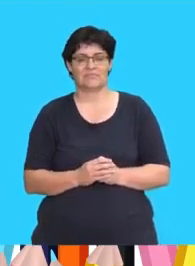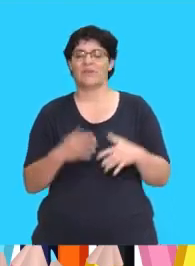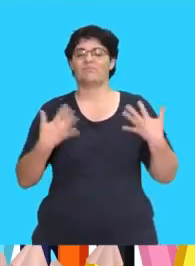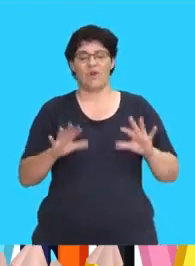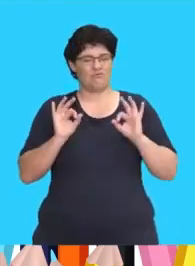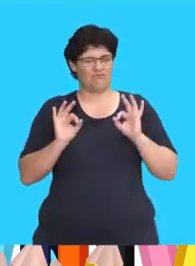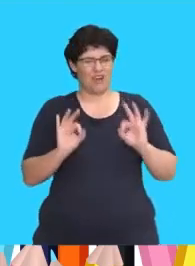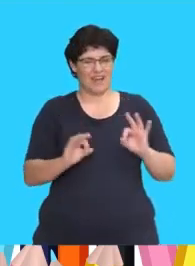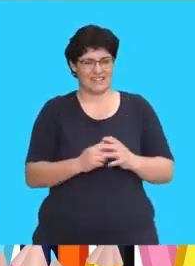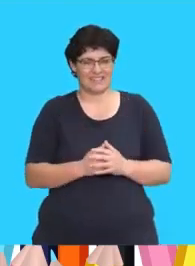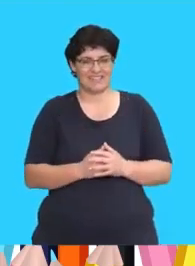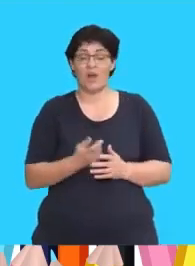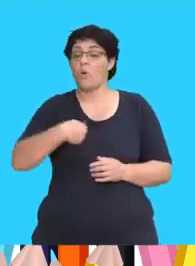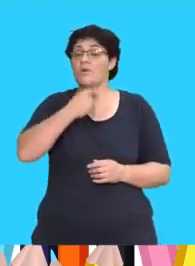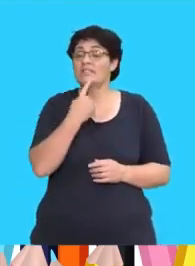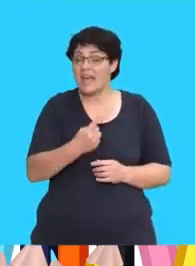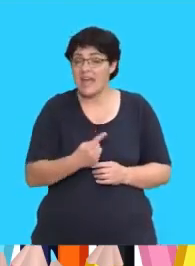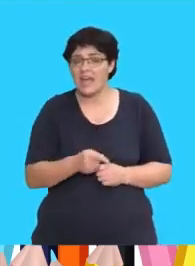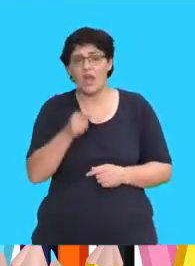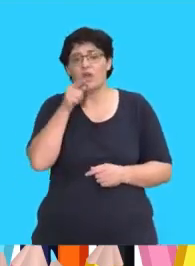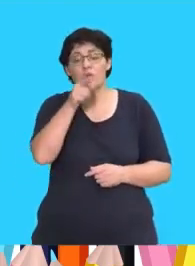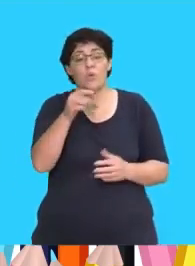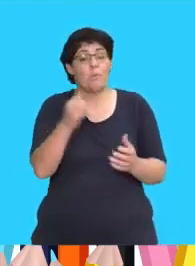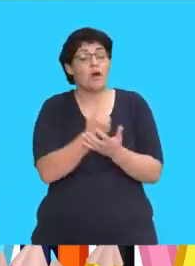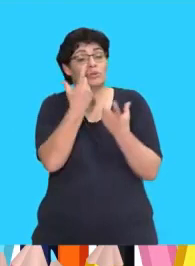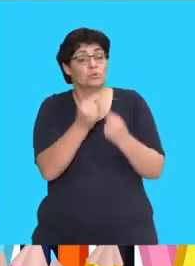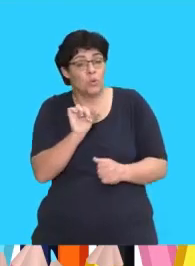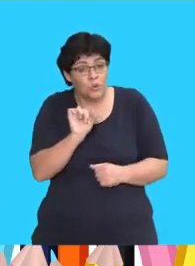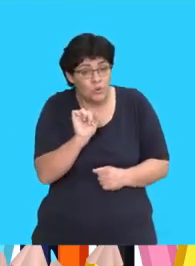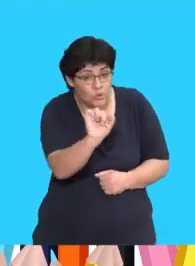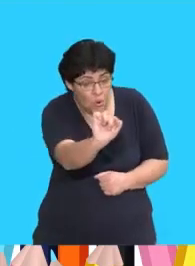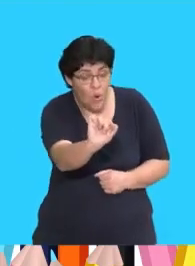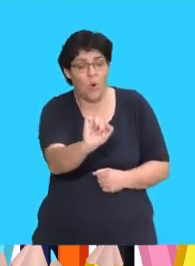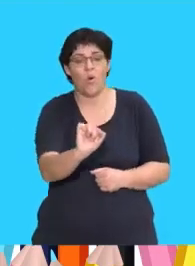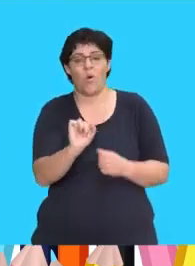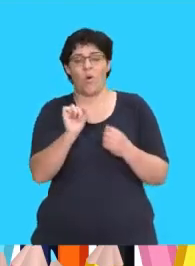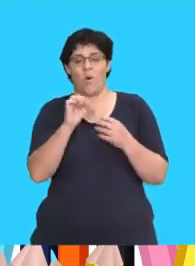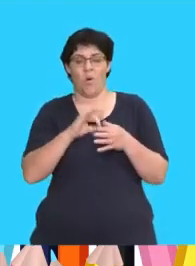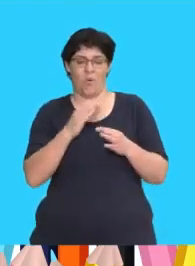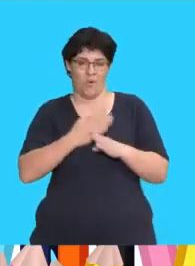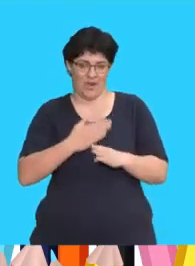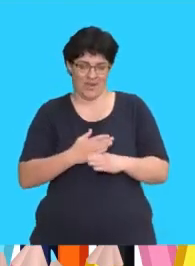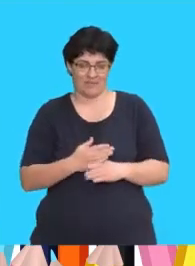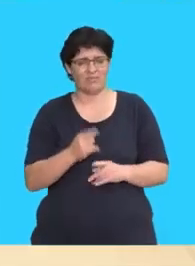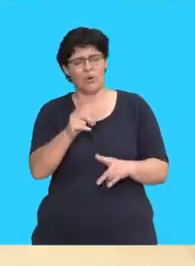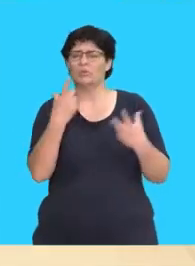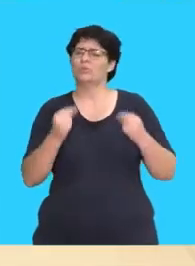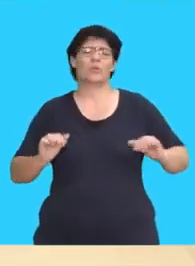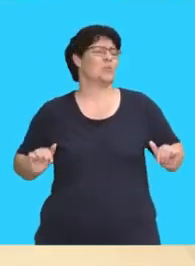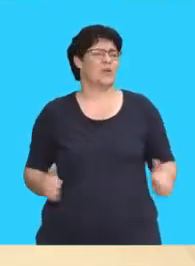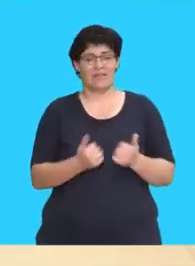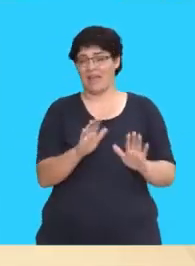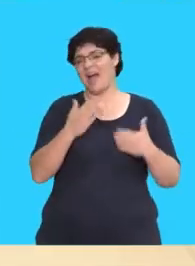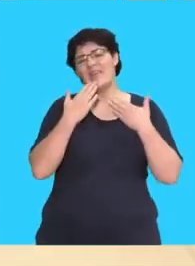That's right. We say you must do your homework. You guys are doing great.